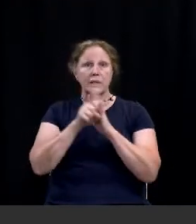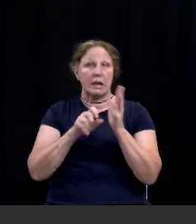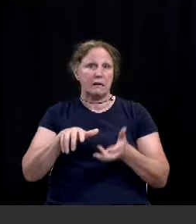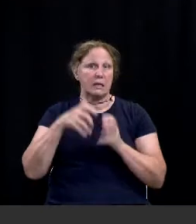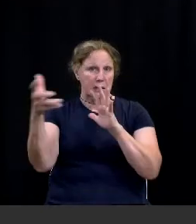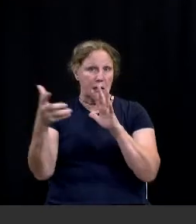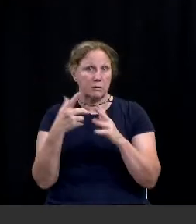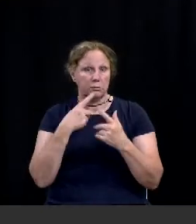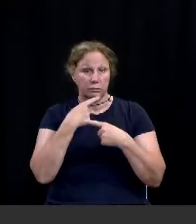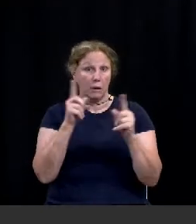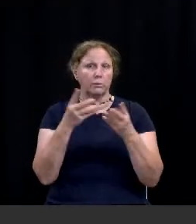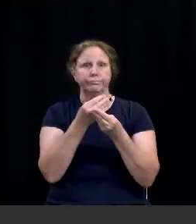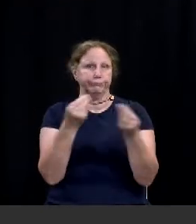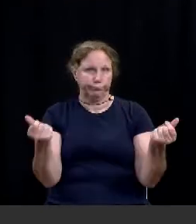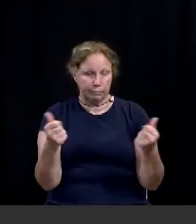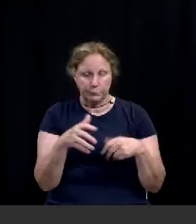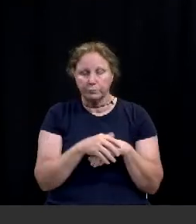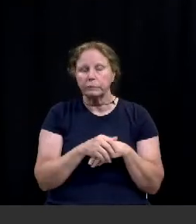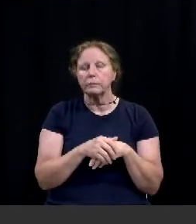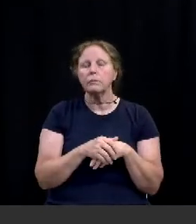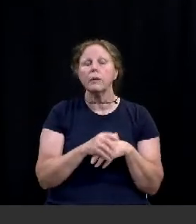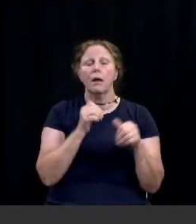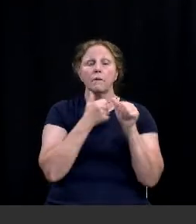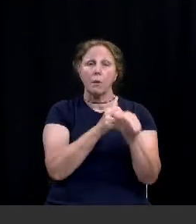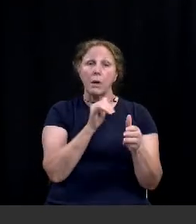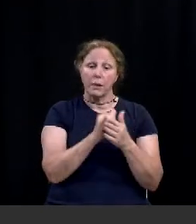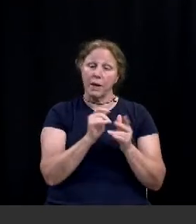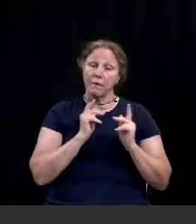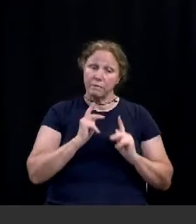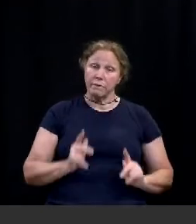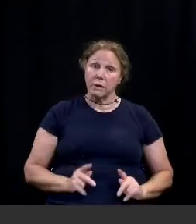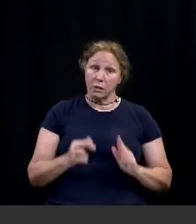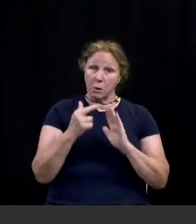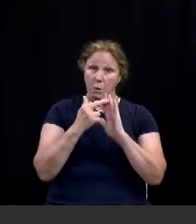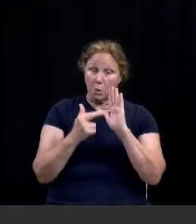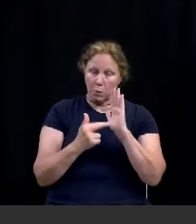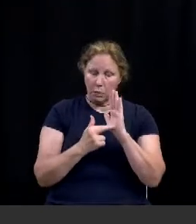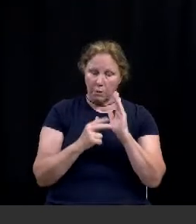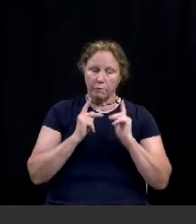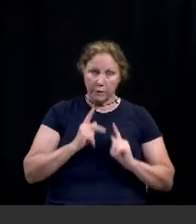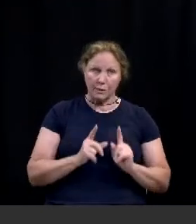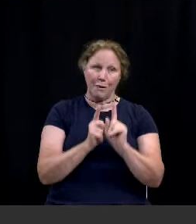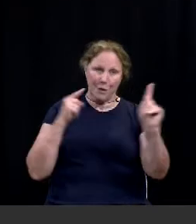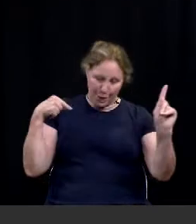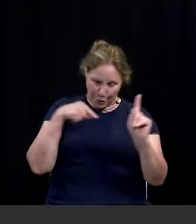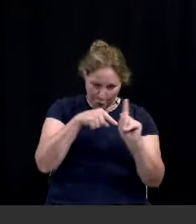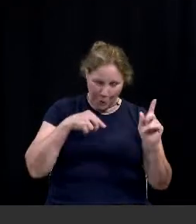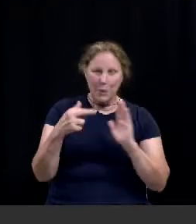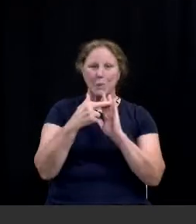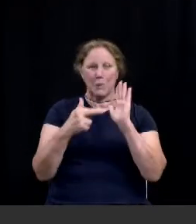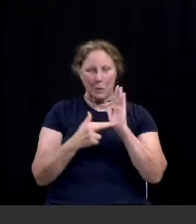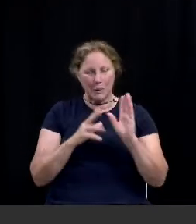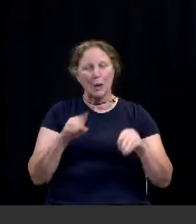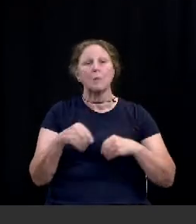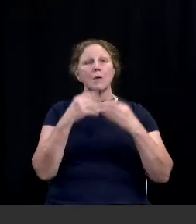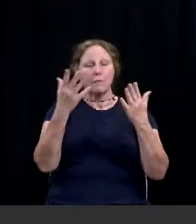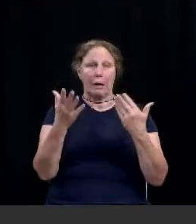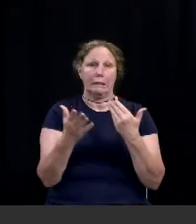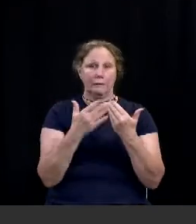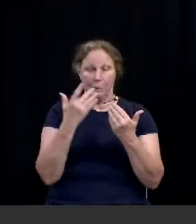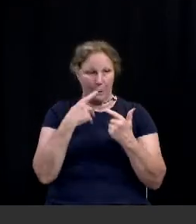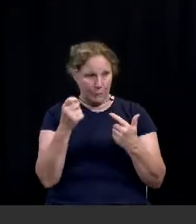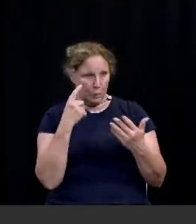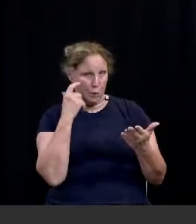Declaration expires. In accordance with physical distancing guidelines and providing as much transparency as possible,